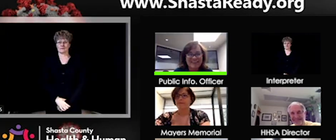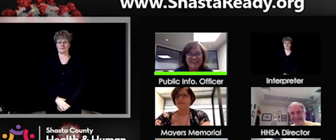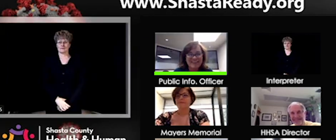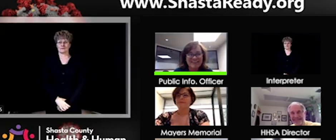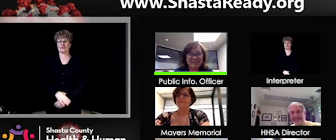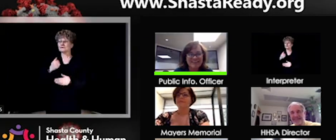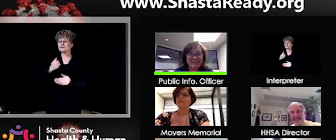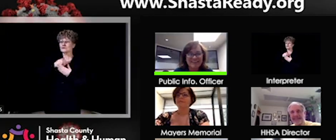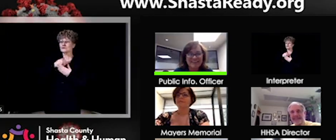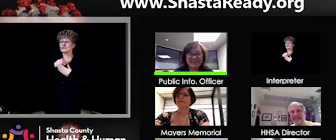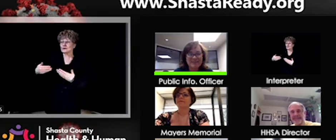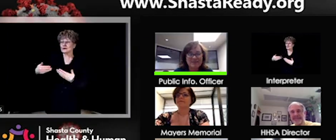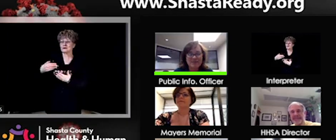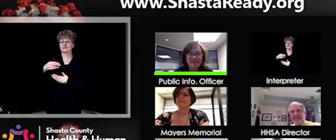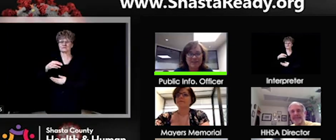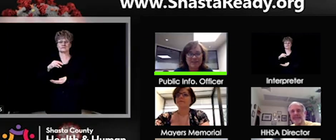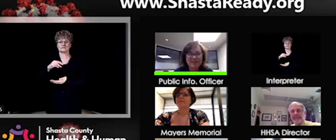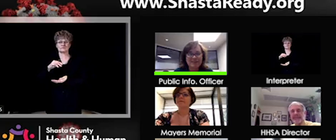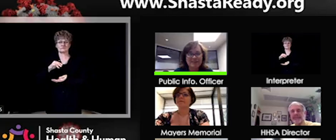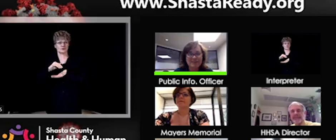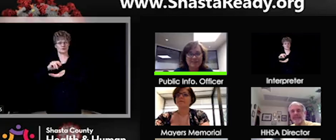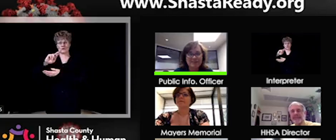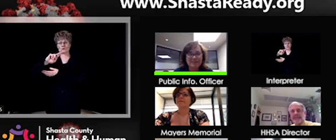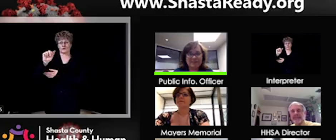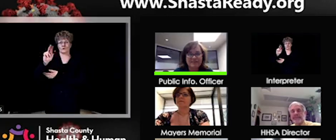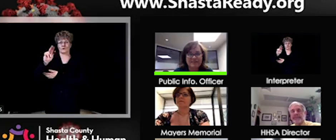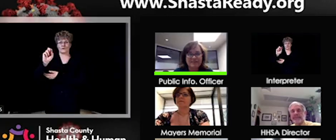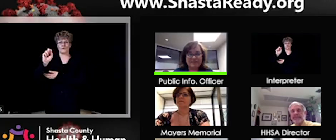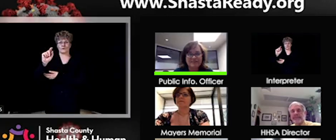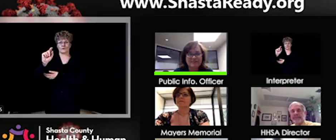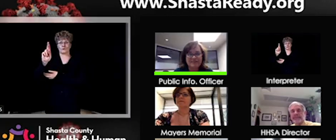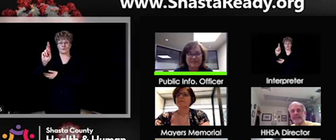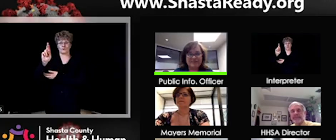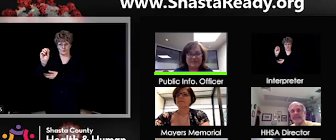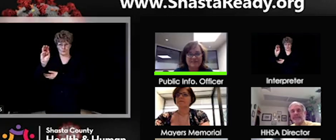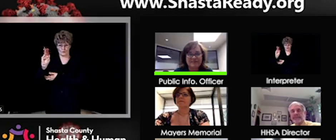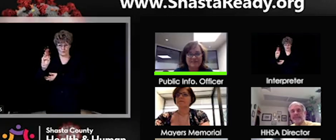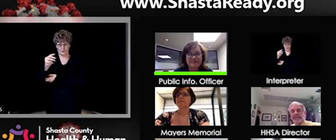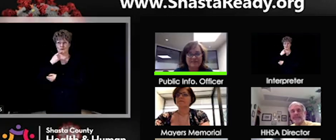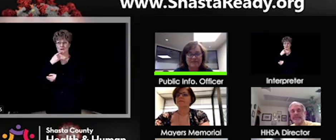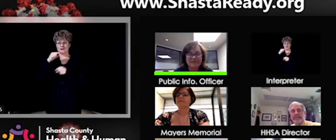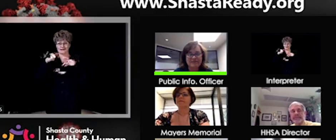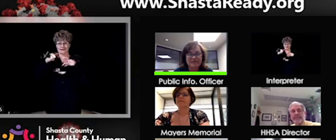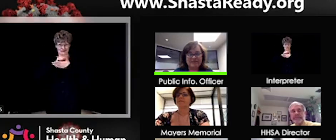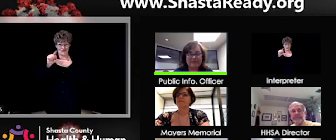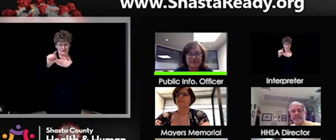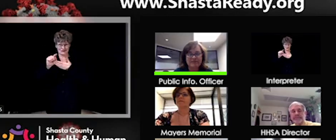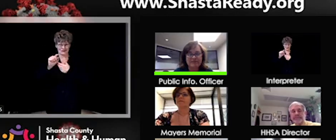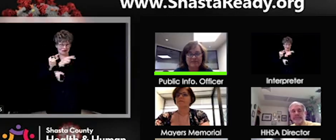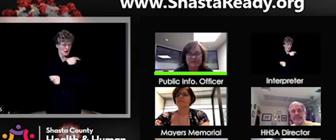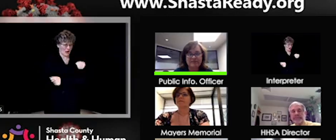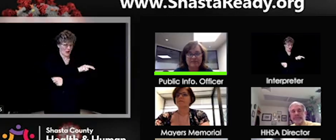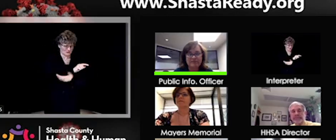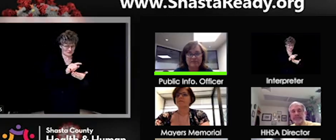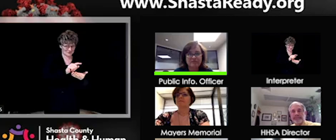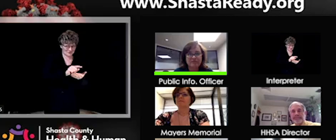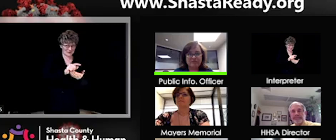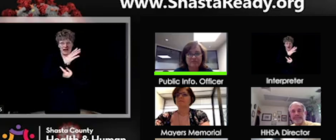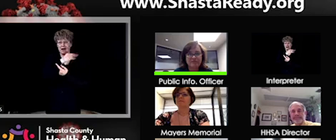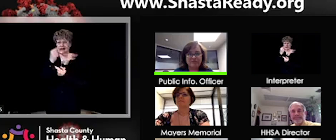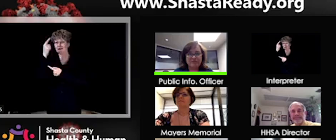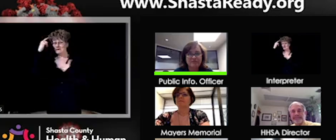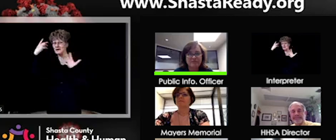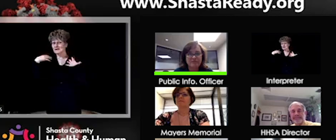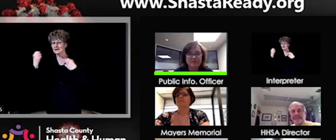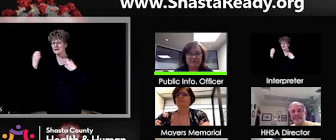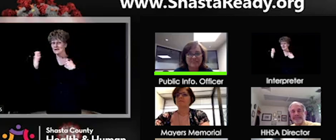I have one more thing. So not only is it, um, hospital week and mental health month, but it's Dylan and Cooper's birthday